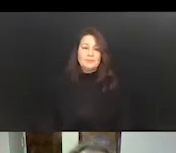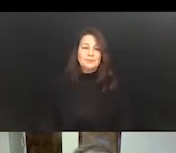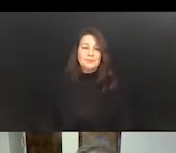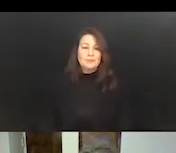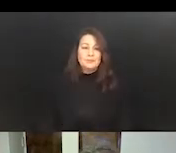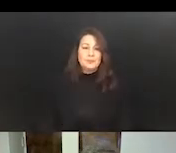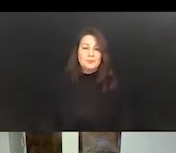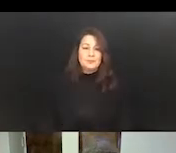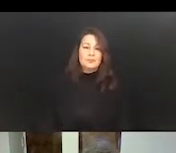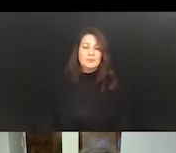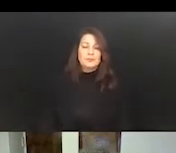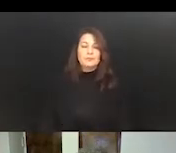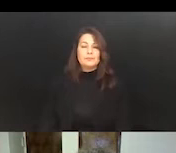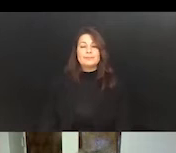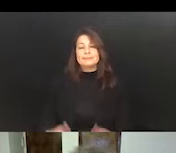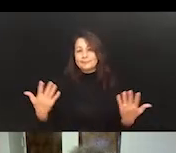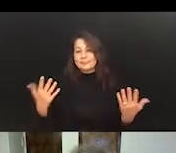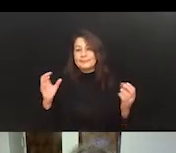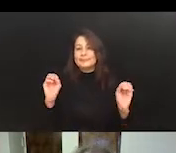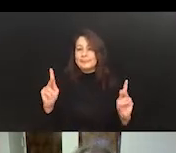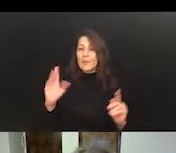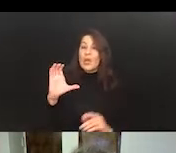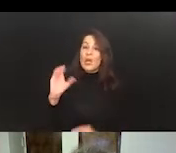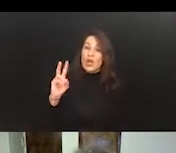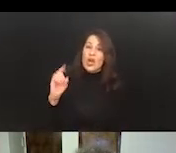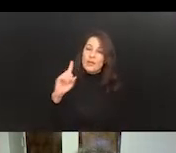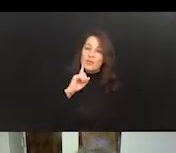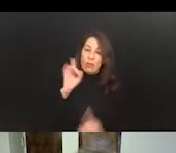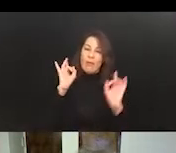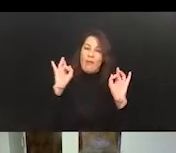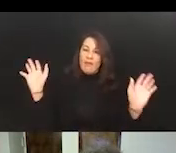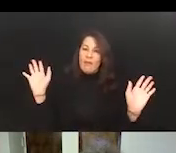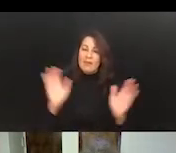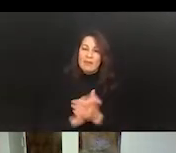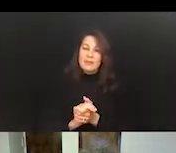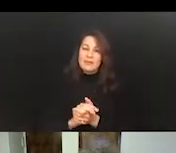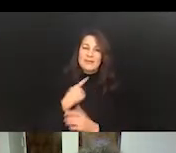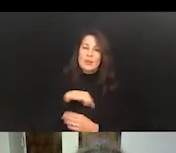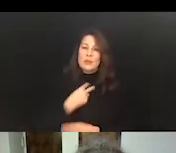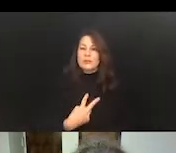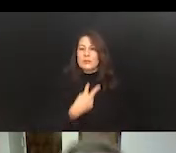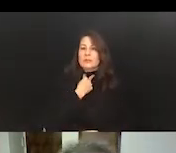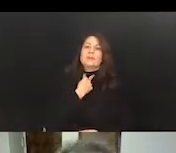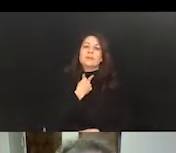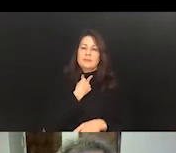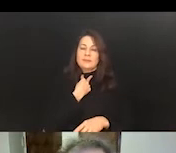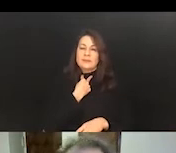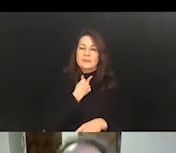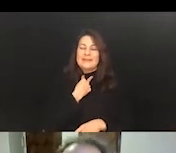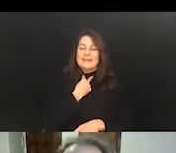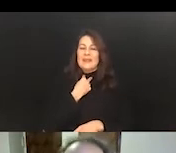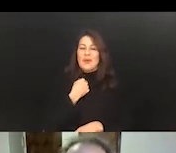okay, you know, COVID has been awful, you know, it we're sort of stuck in this maelstrom is all of us, you know,